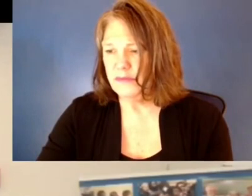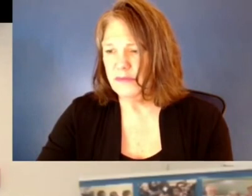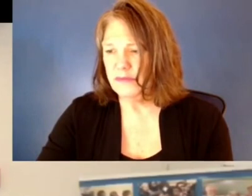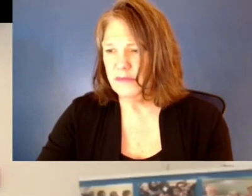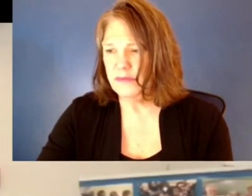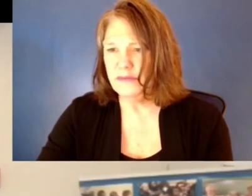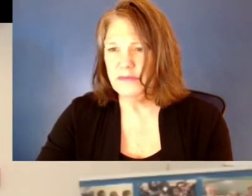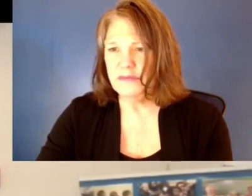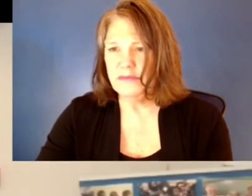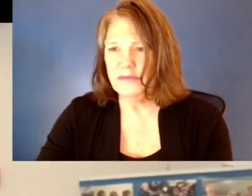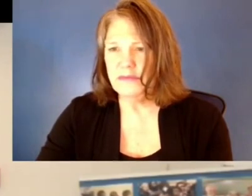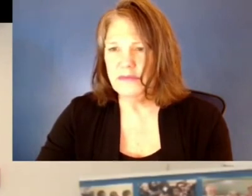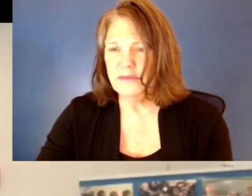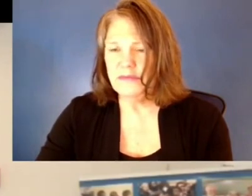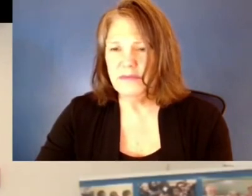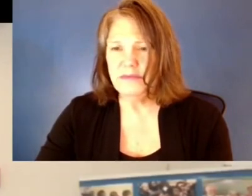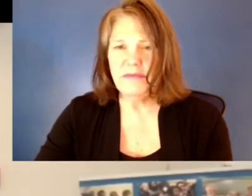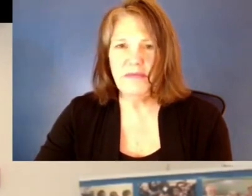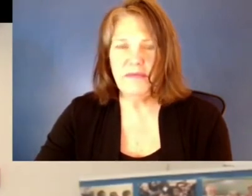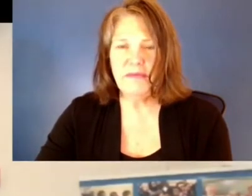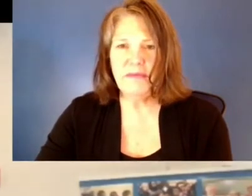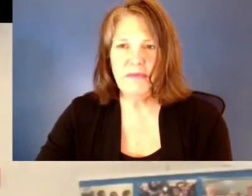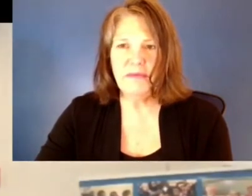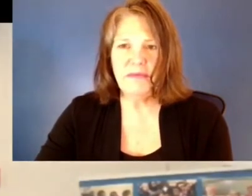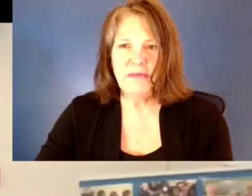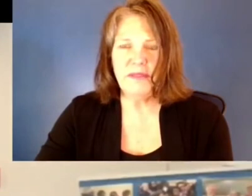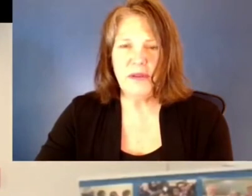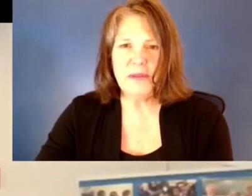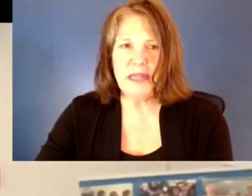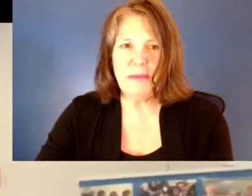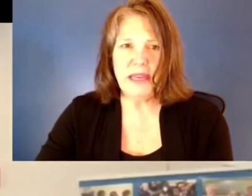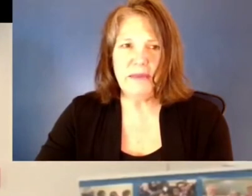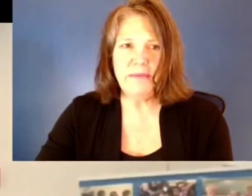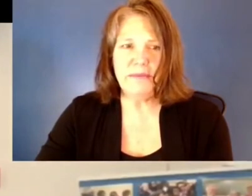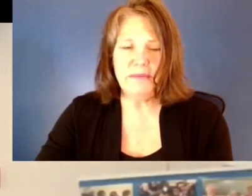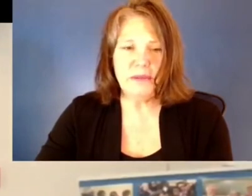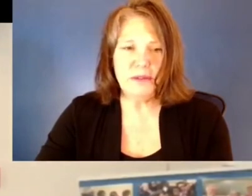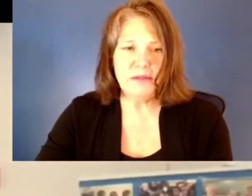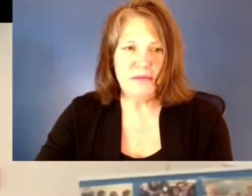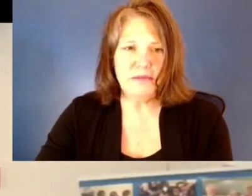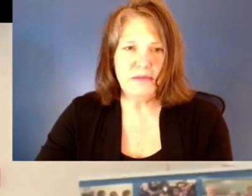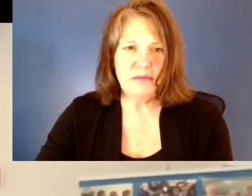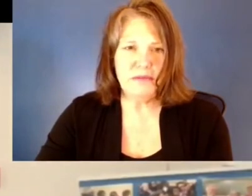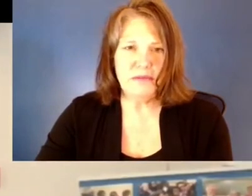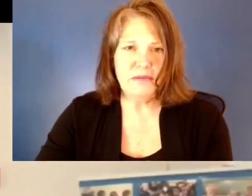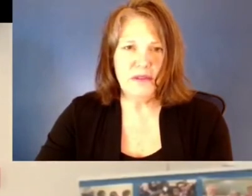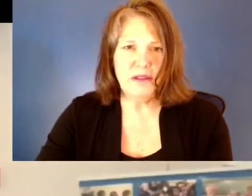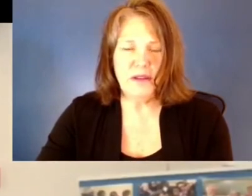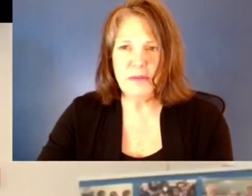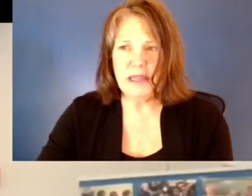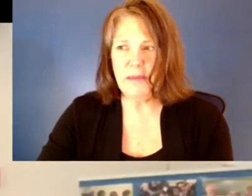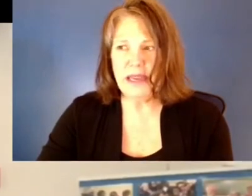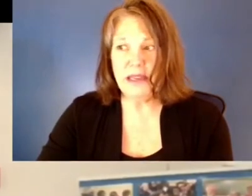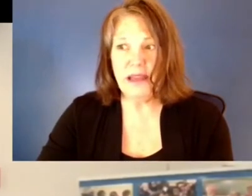sure that we have this kind of programming available free of charge to everyone, and we